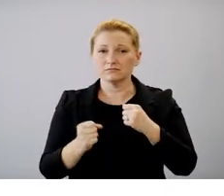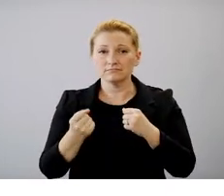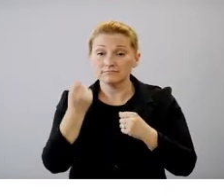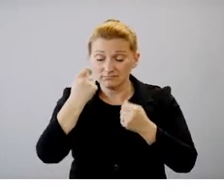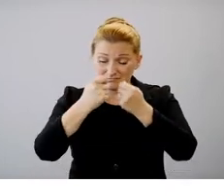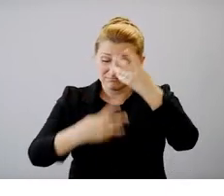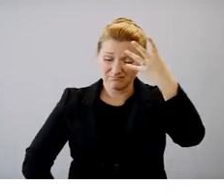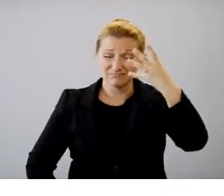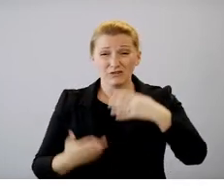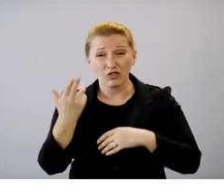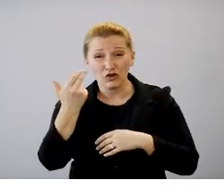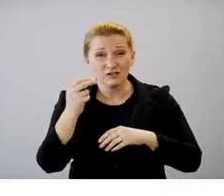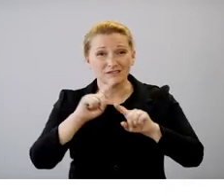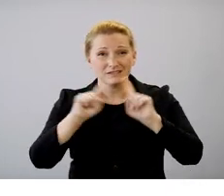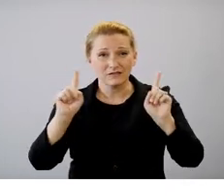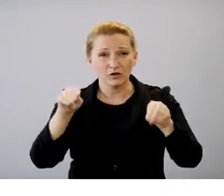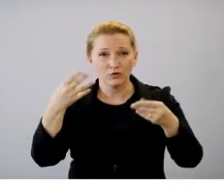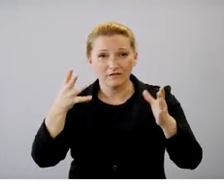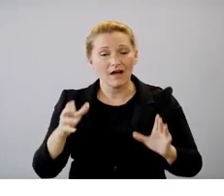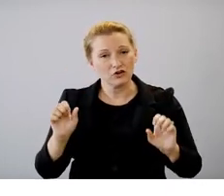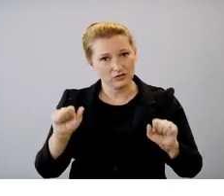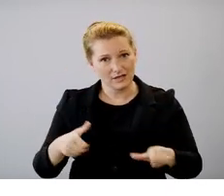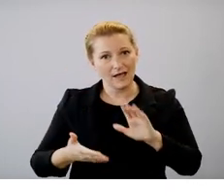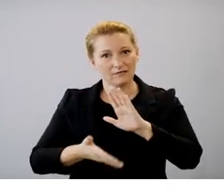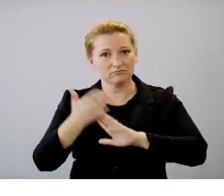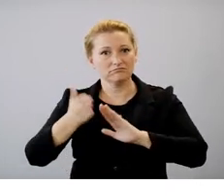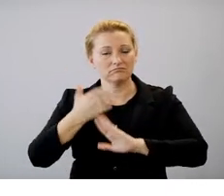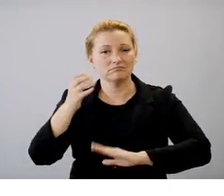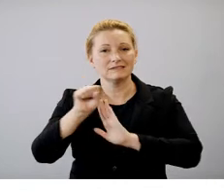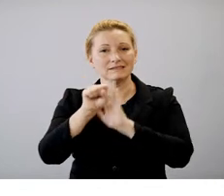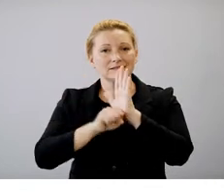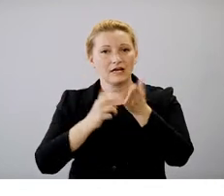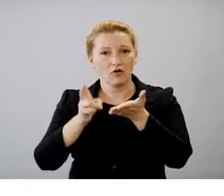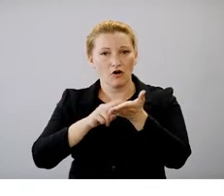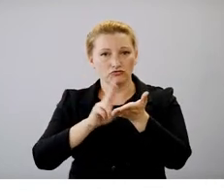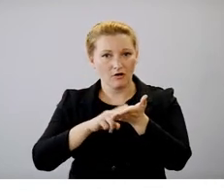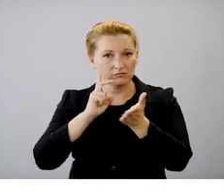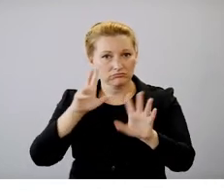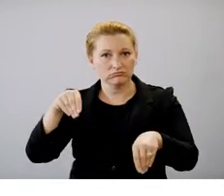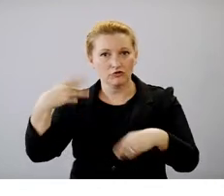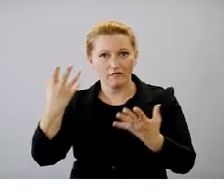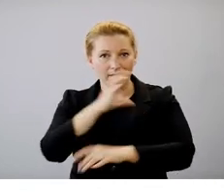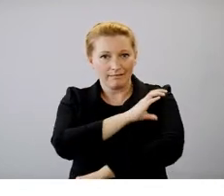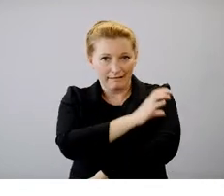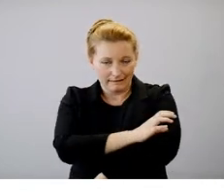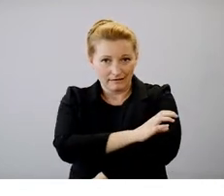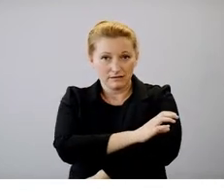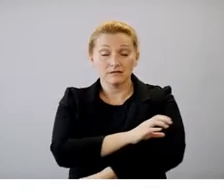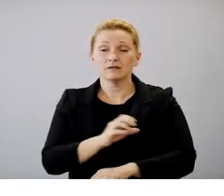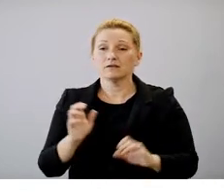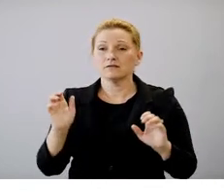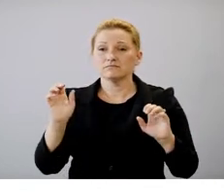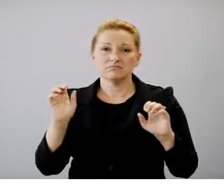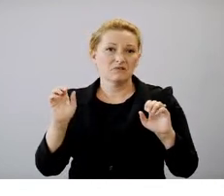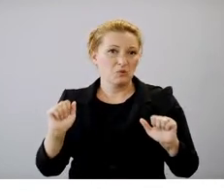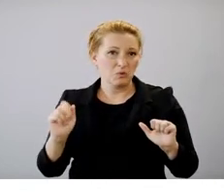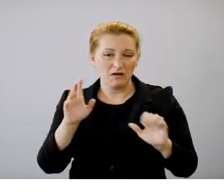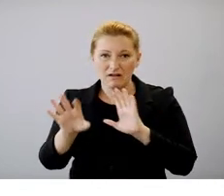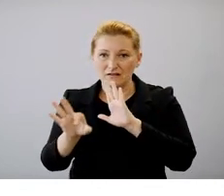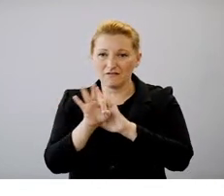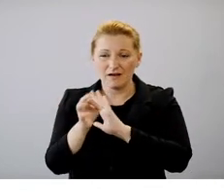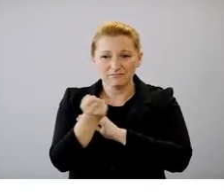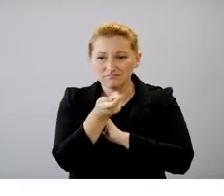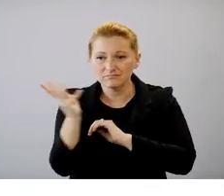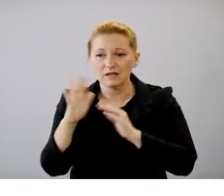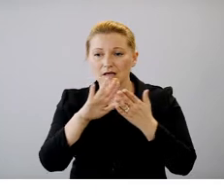that can operate under state contract to provide pop up clinics. And so you'll find a number of community based